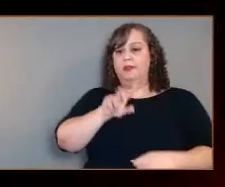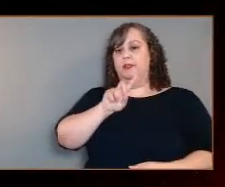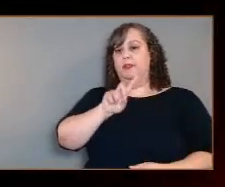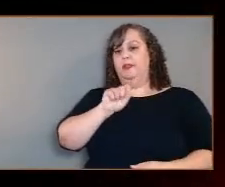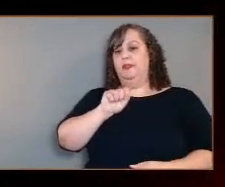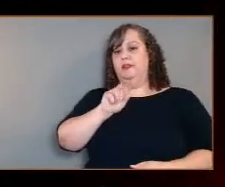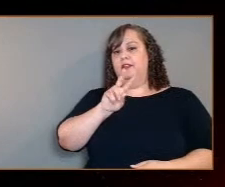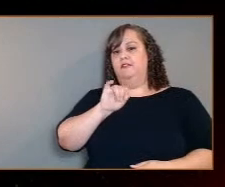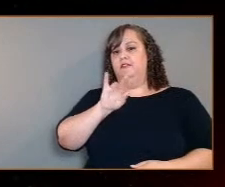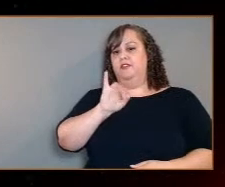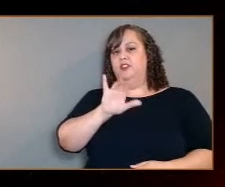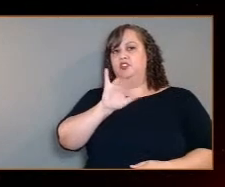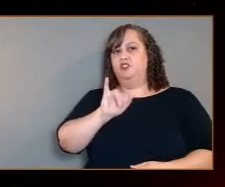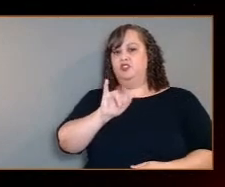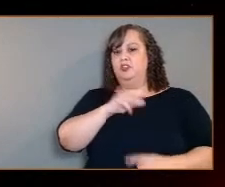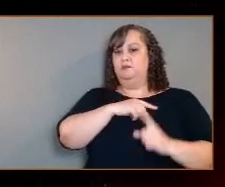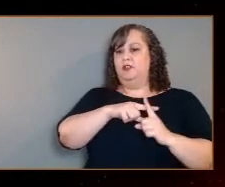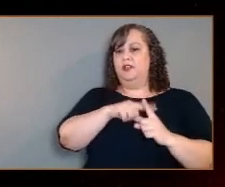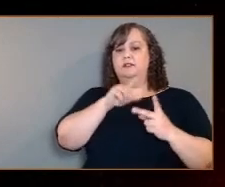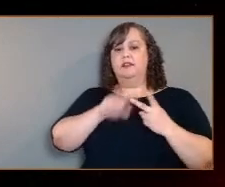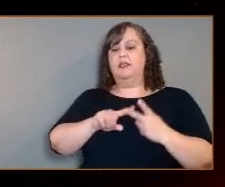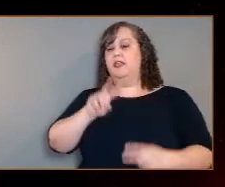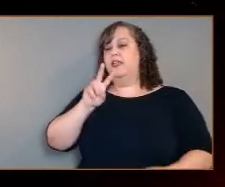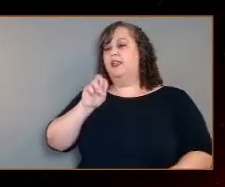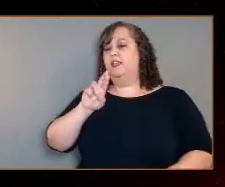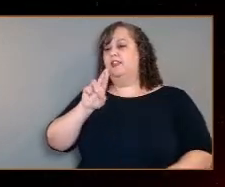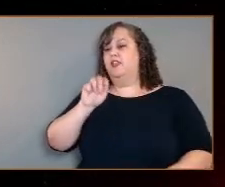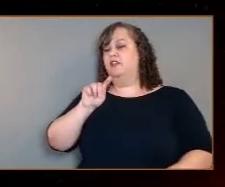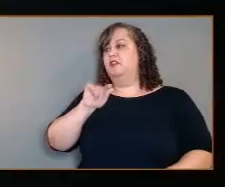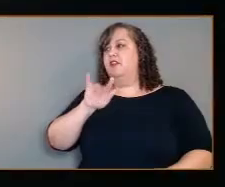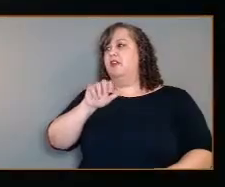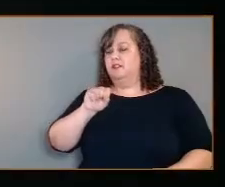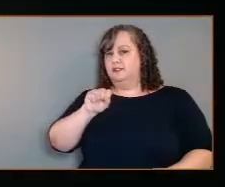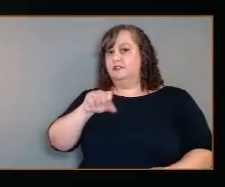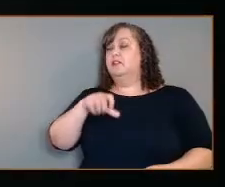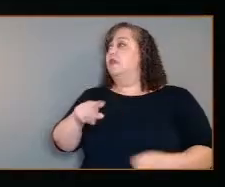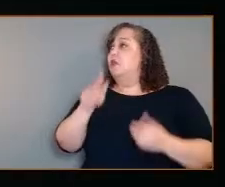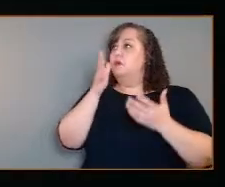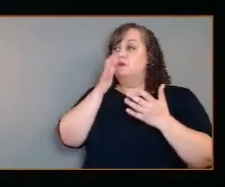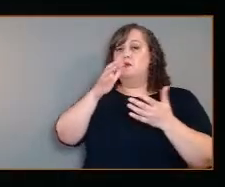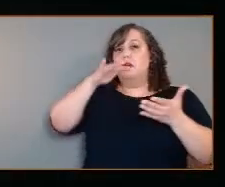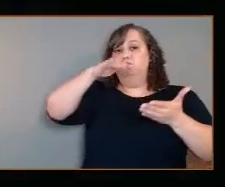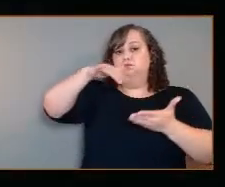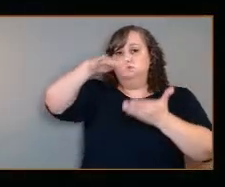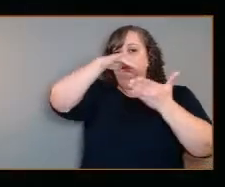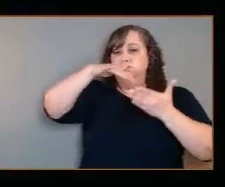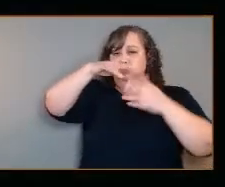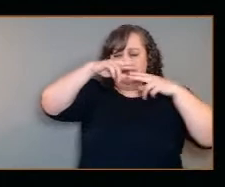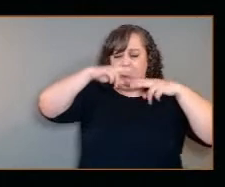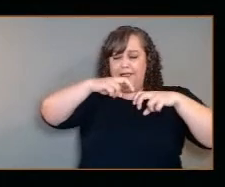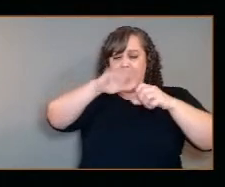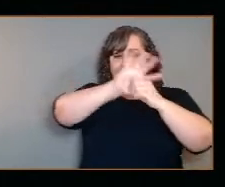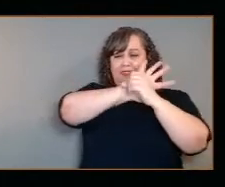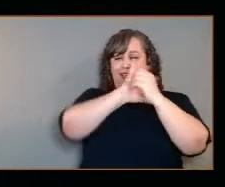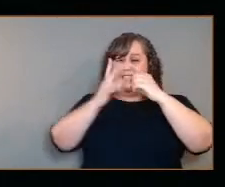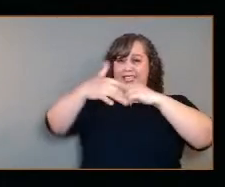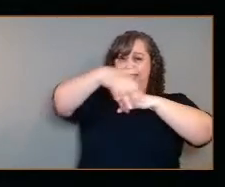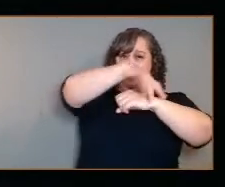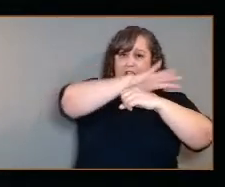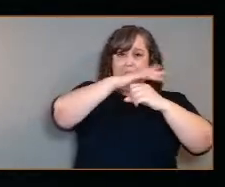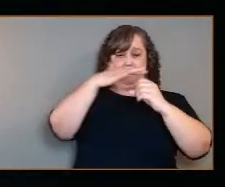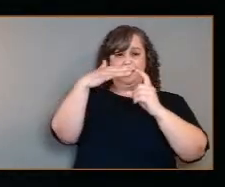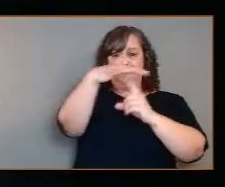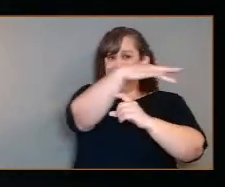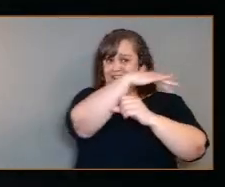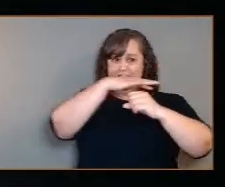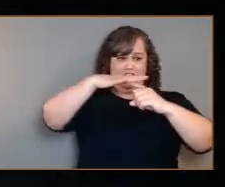we know today and will analyze the atmosphere that has the whole history of that very thick